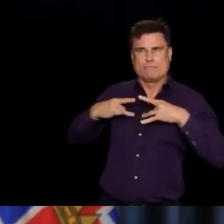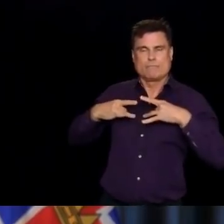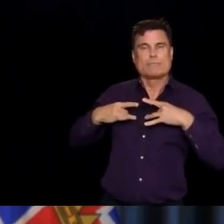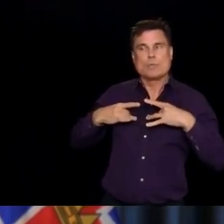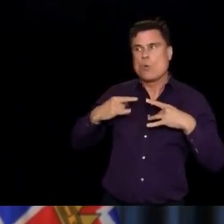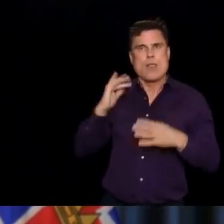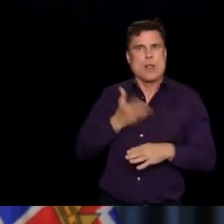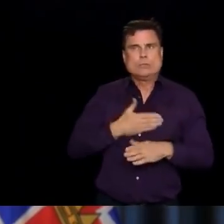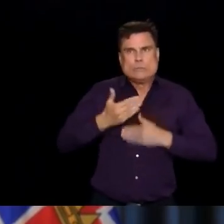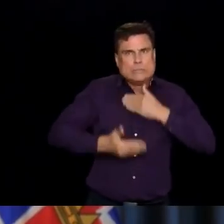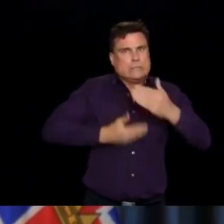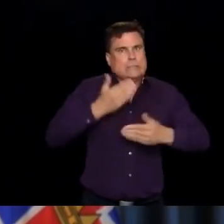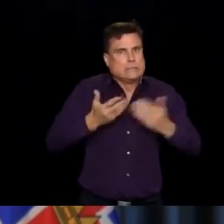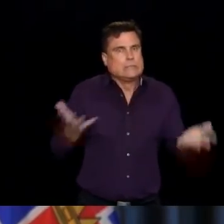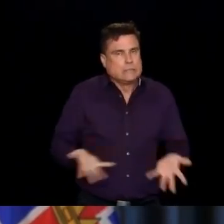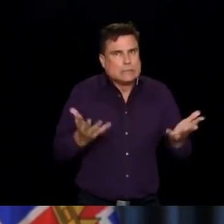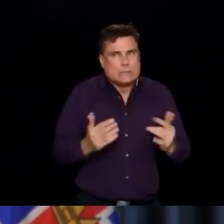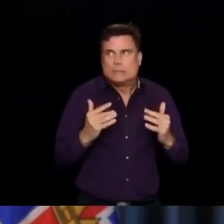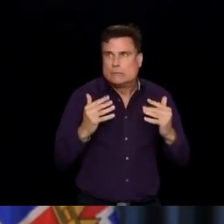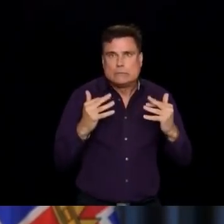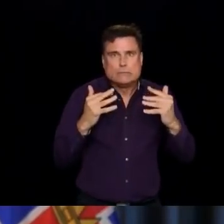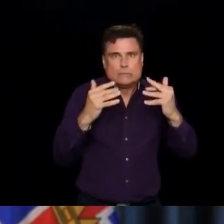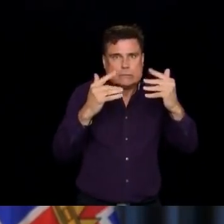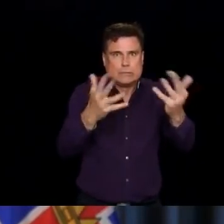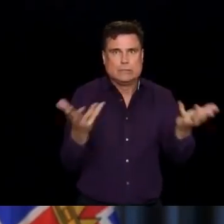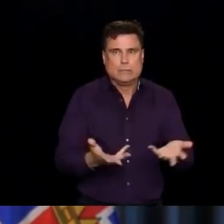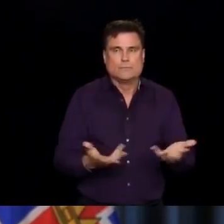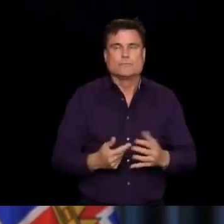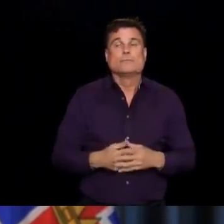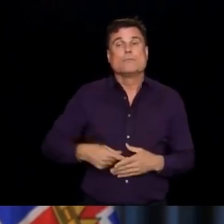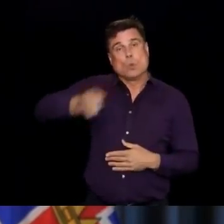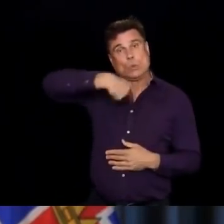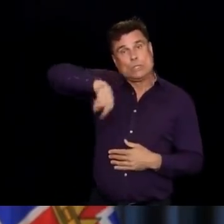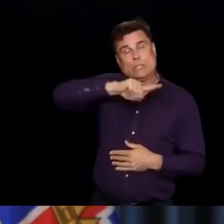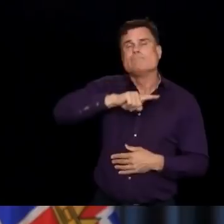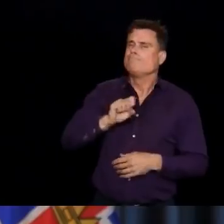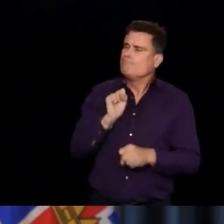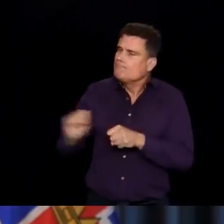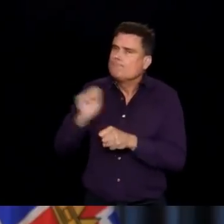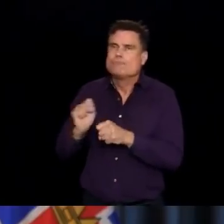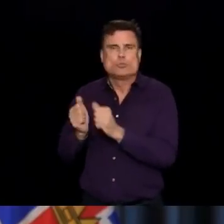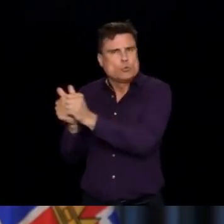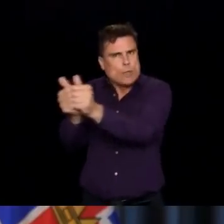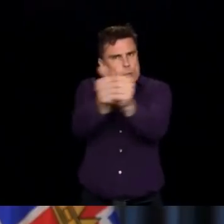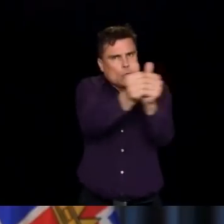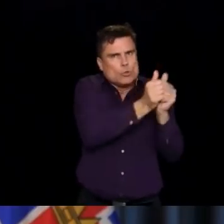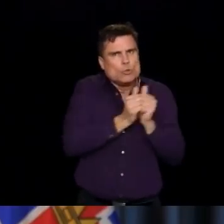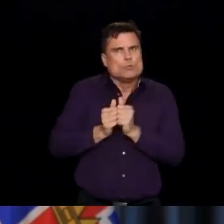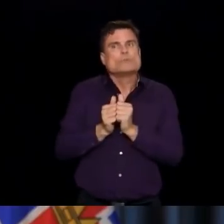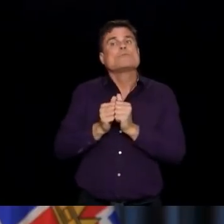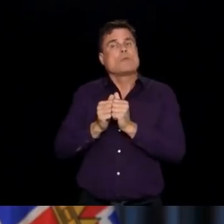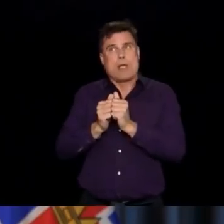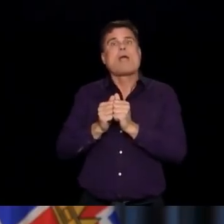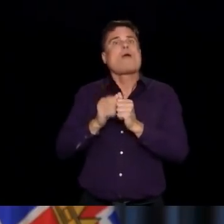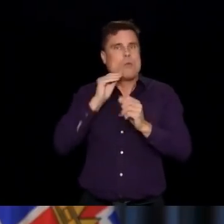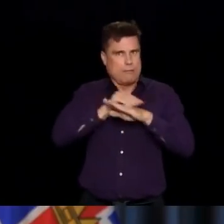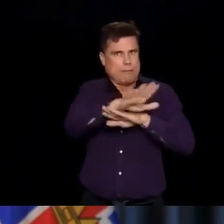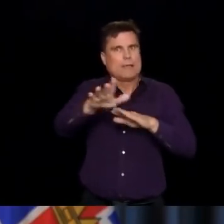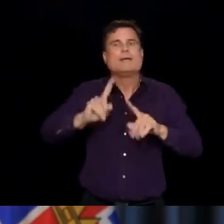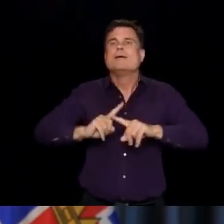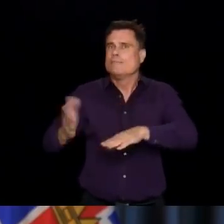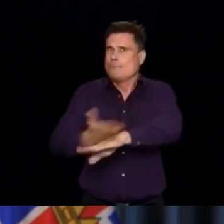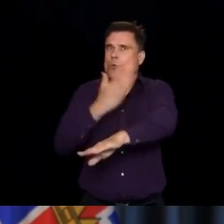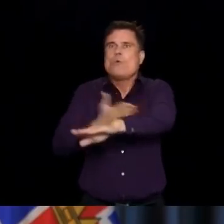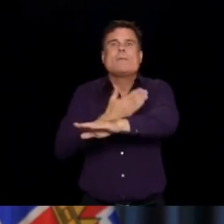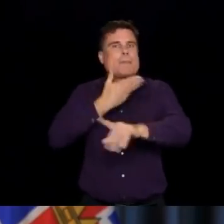We know that in our individual and collective BC effort with COVID-19, we made the difference. We also know that this continues to be with